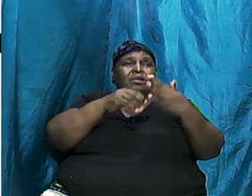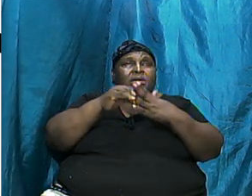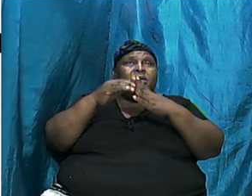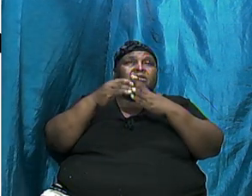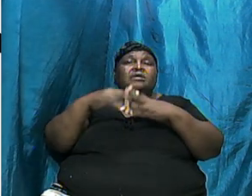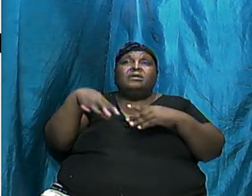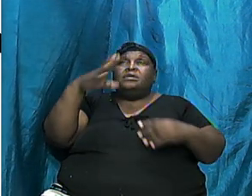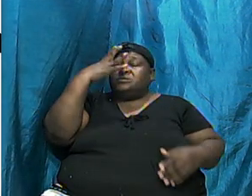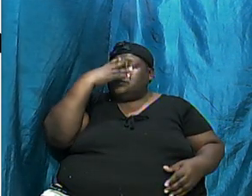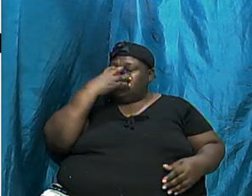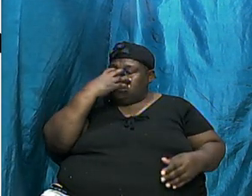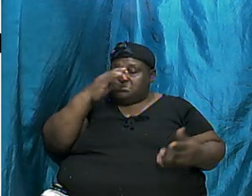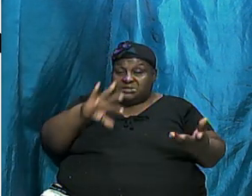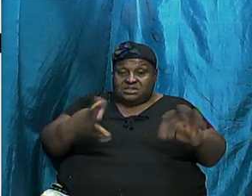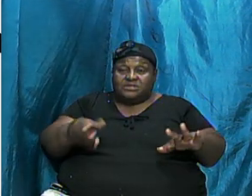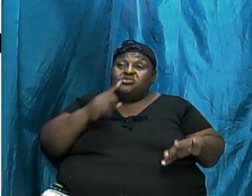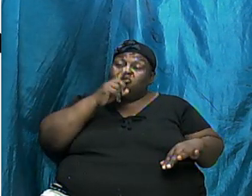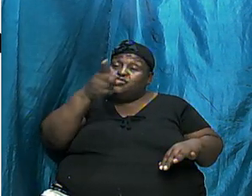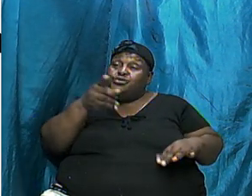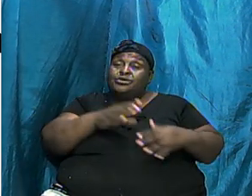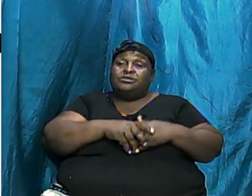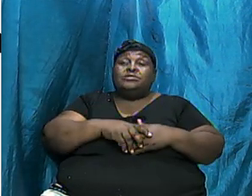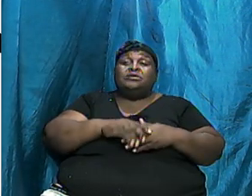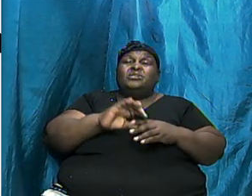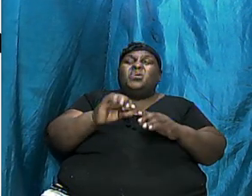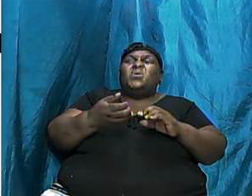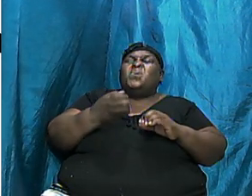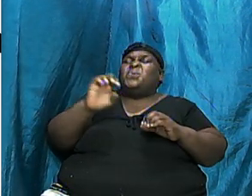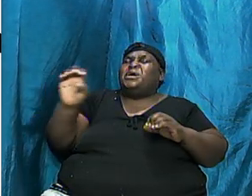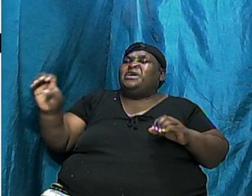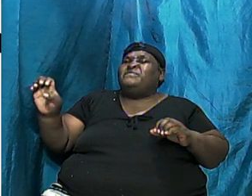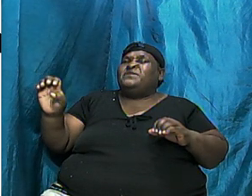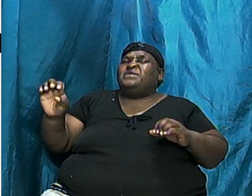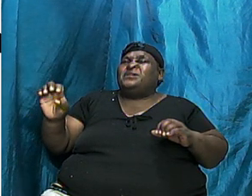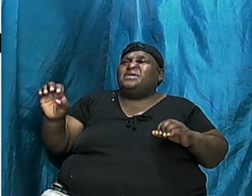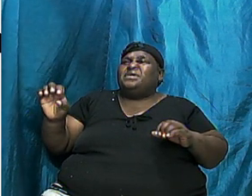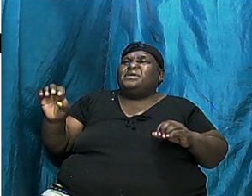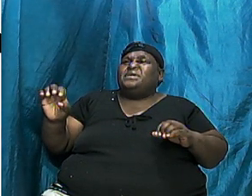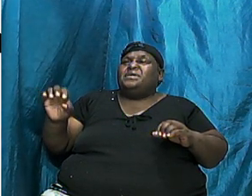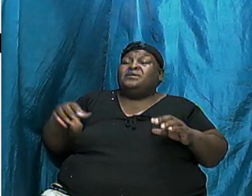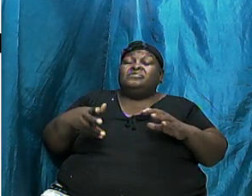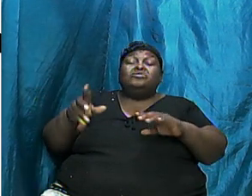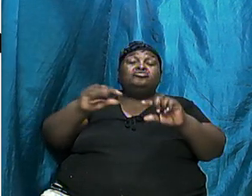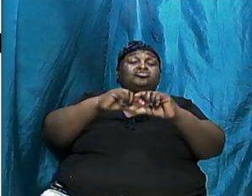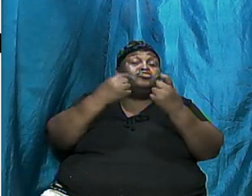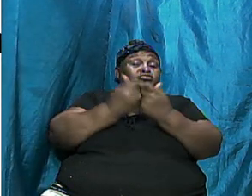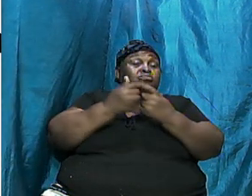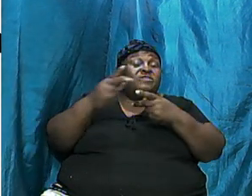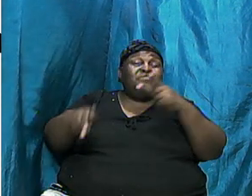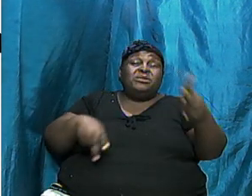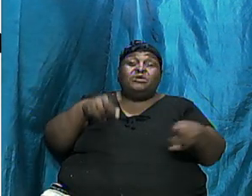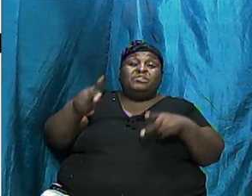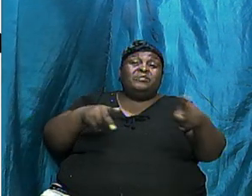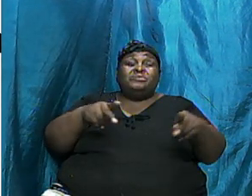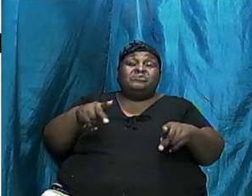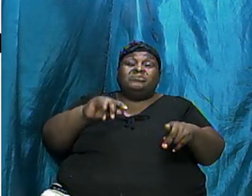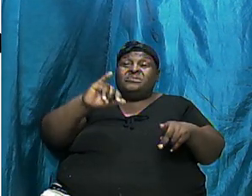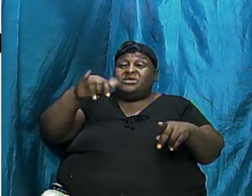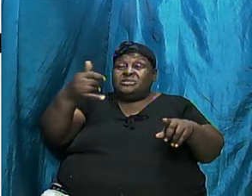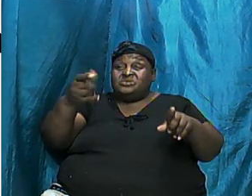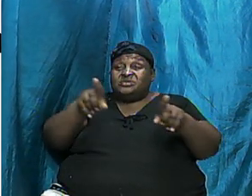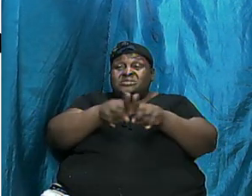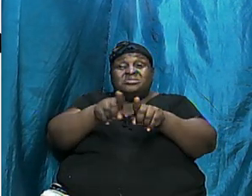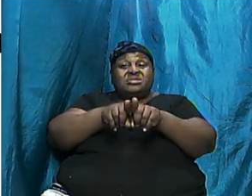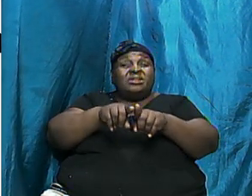is certain. However, there is a group of people, just like how there was